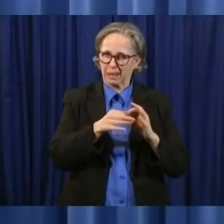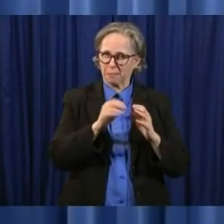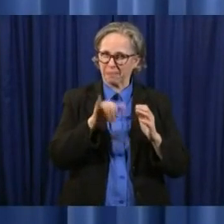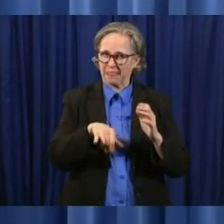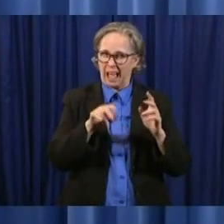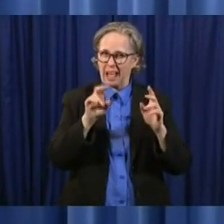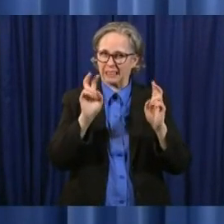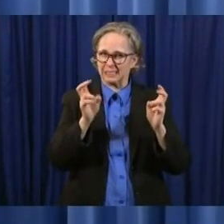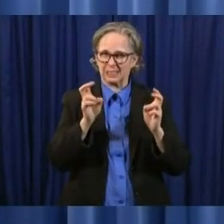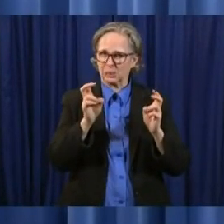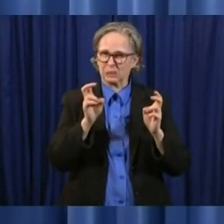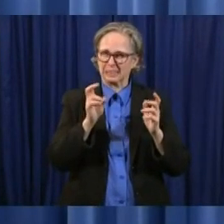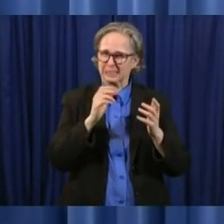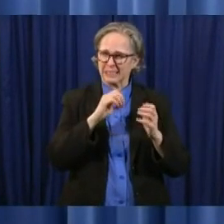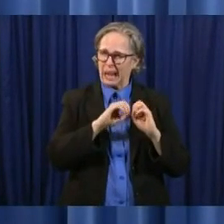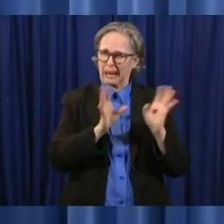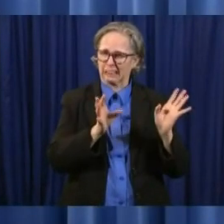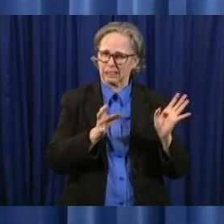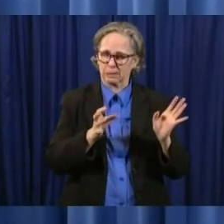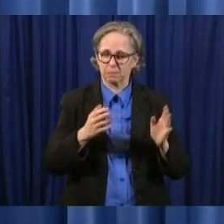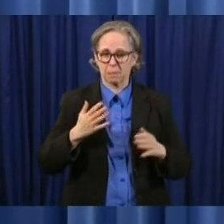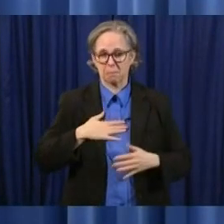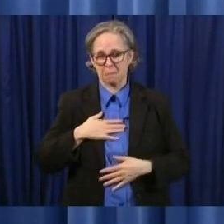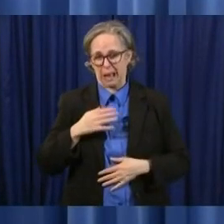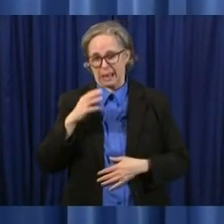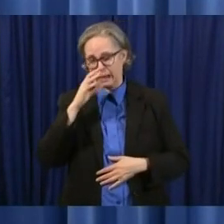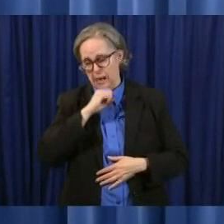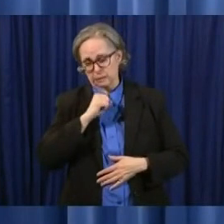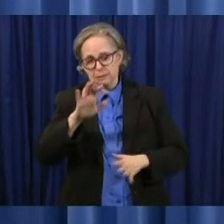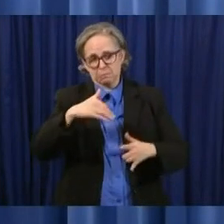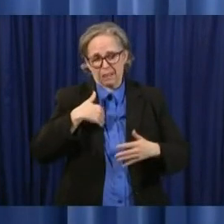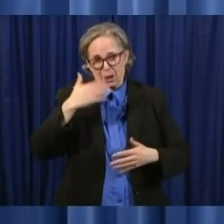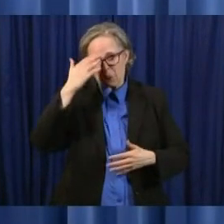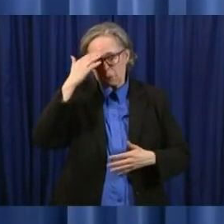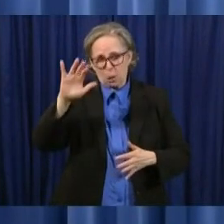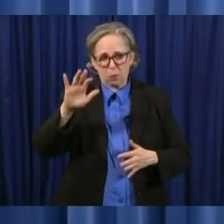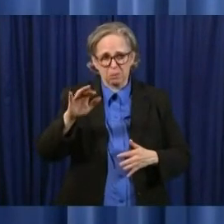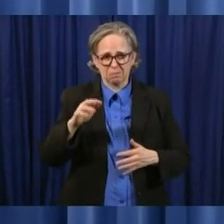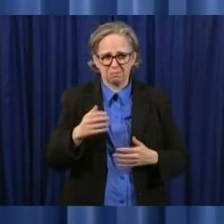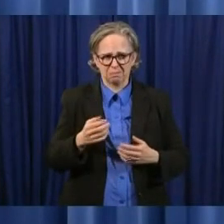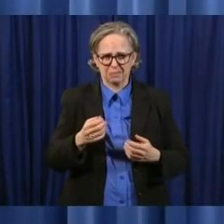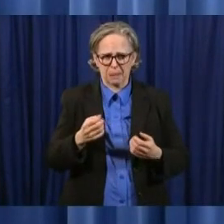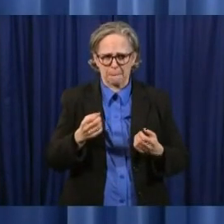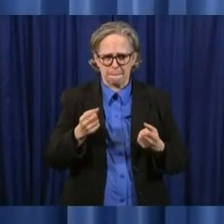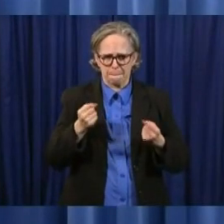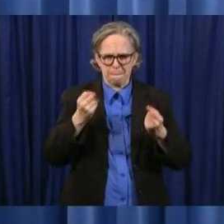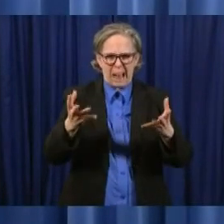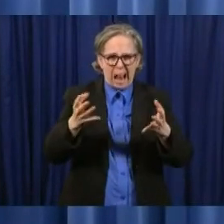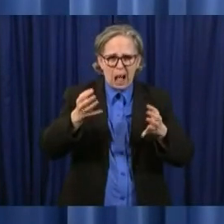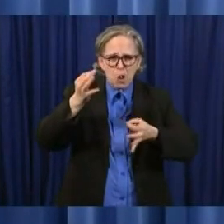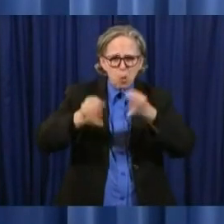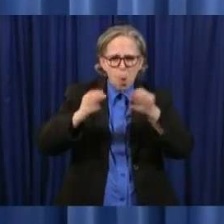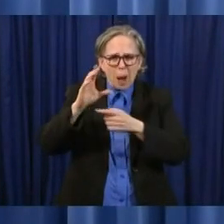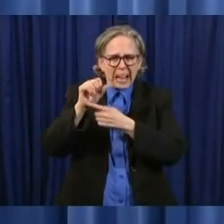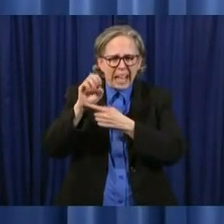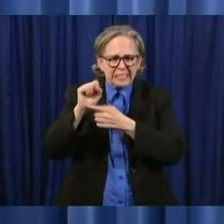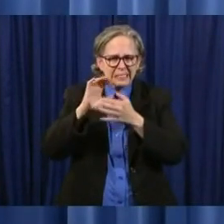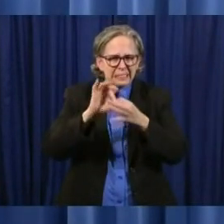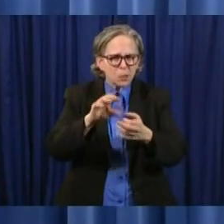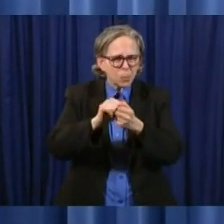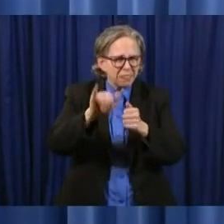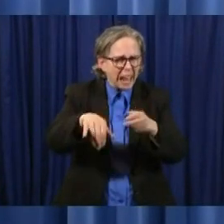know this but my guess is there aren't too many court cases directly on point about about about that so again